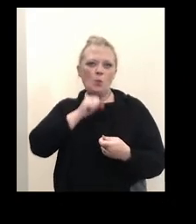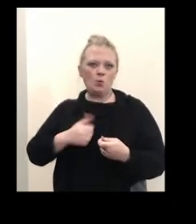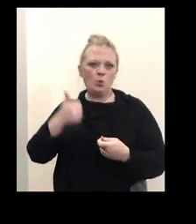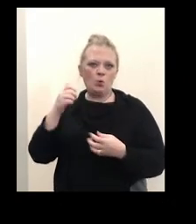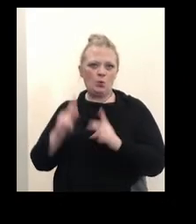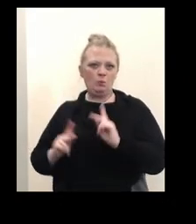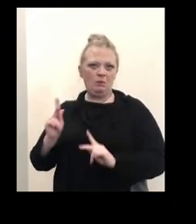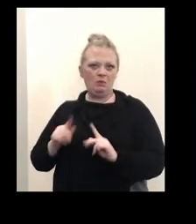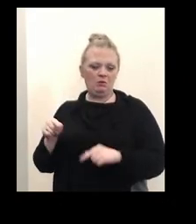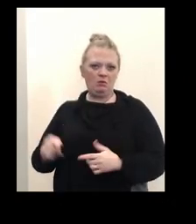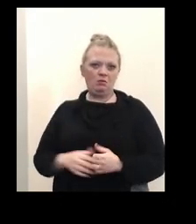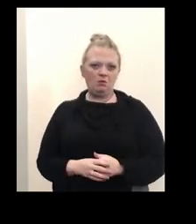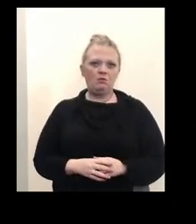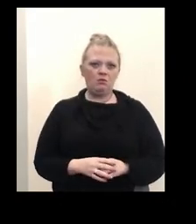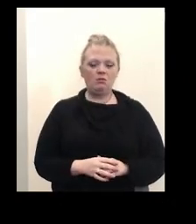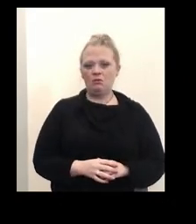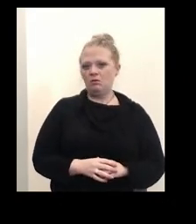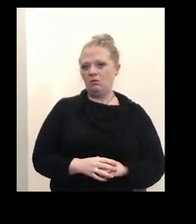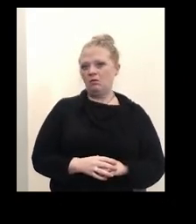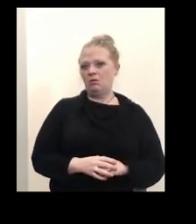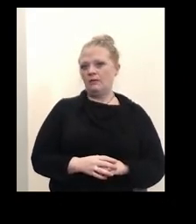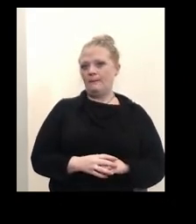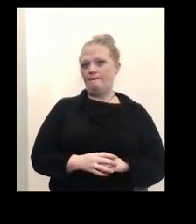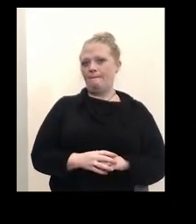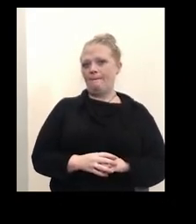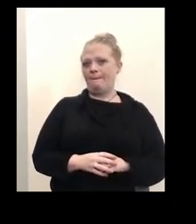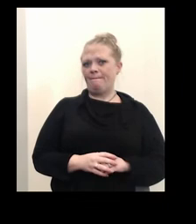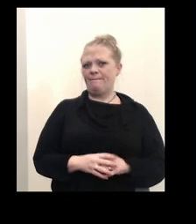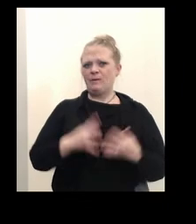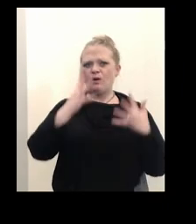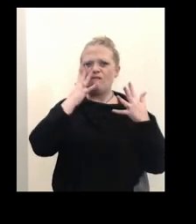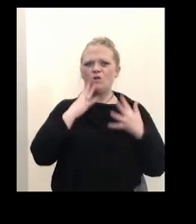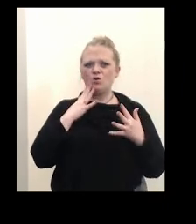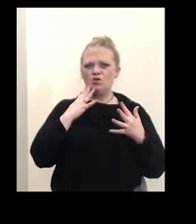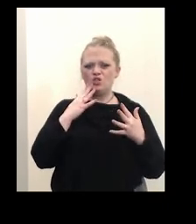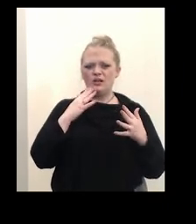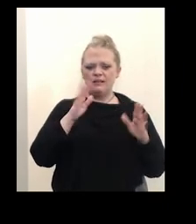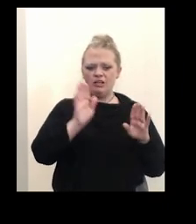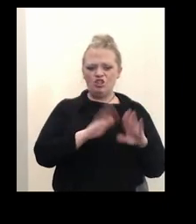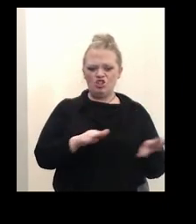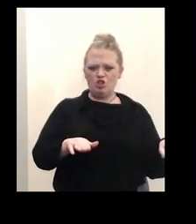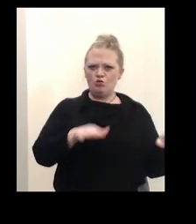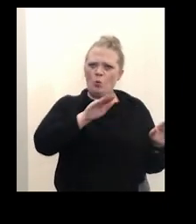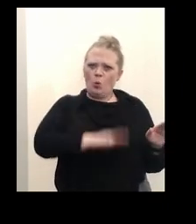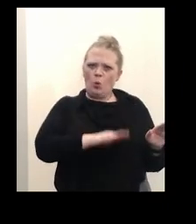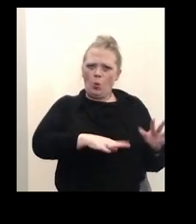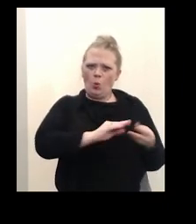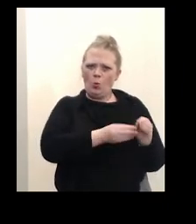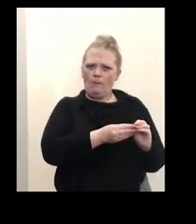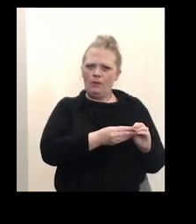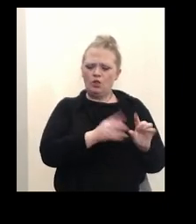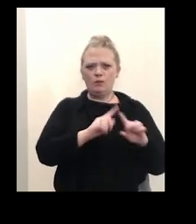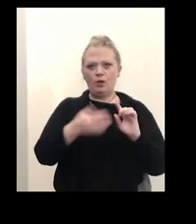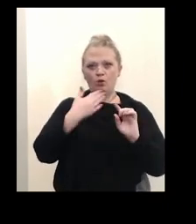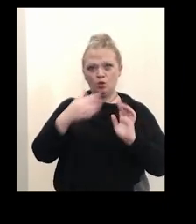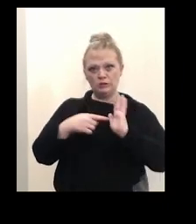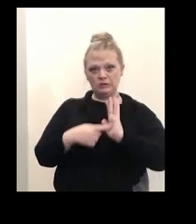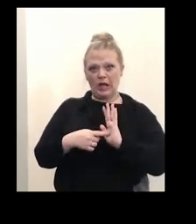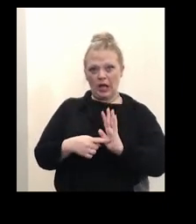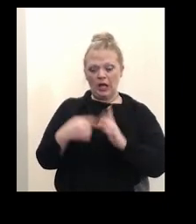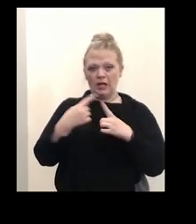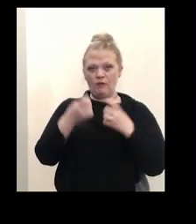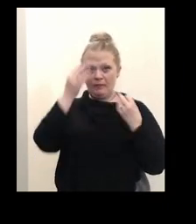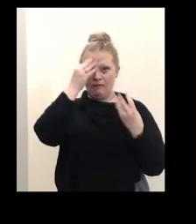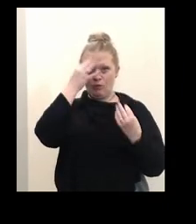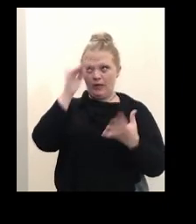We unfortunately still have lower numbers among children, but we do have a good sign is that based on the data from New York